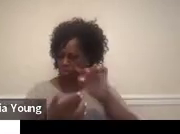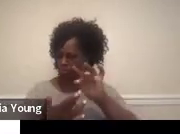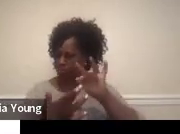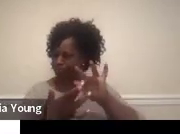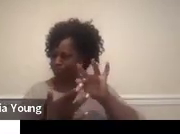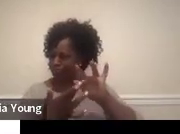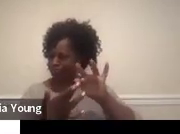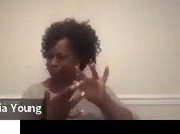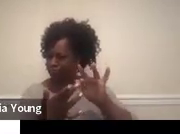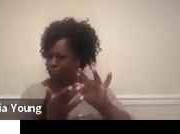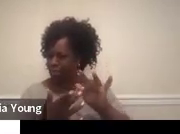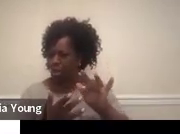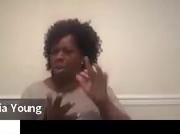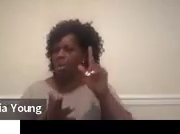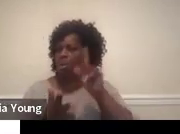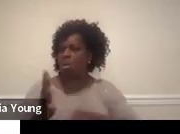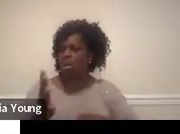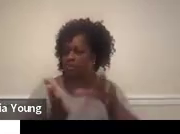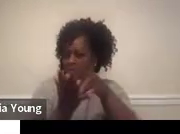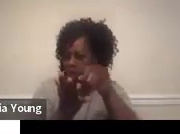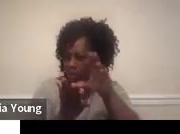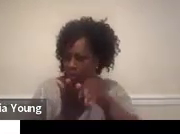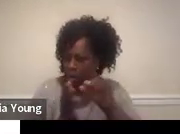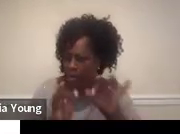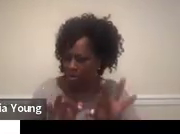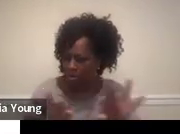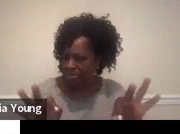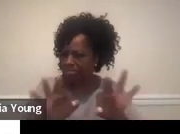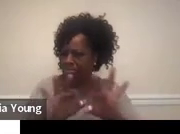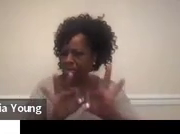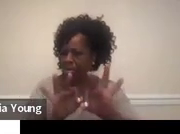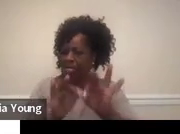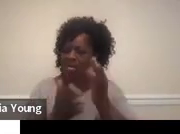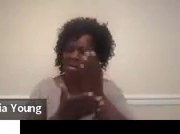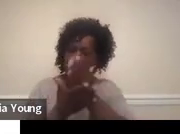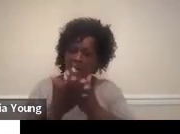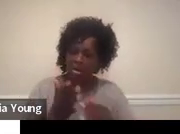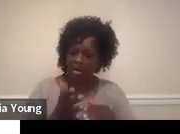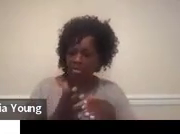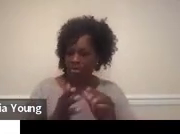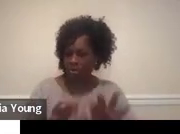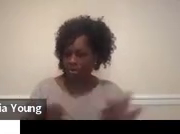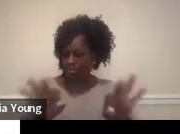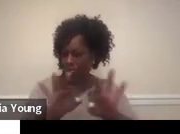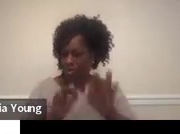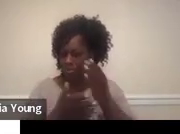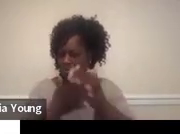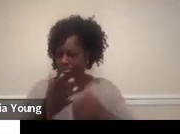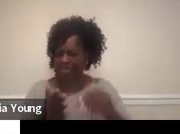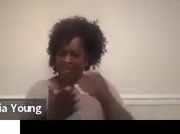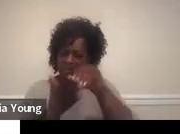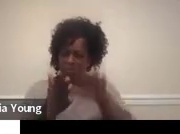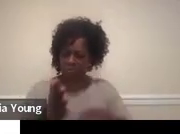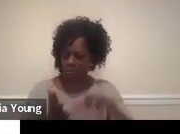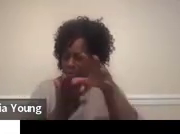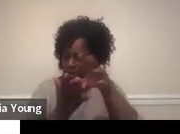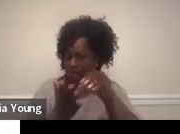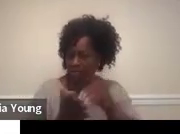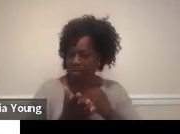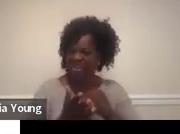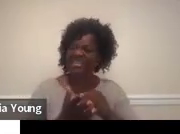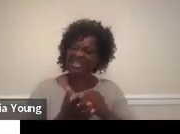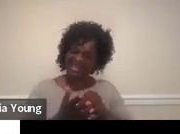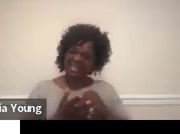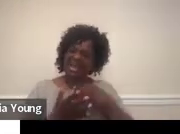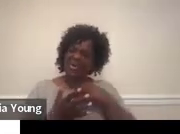What are they learning? And the other piece is the student focus planning. And I kind of wish I had started with